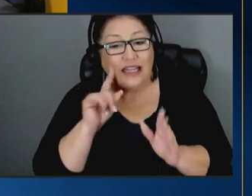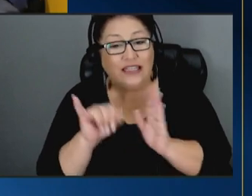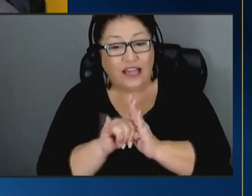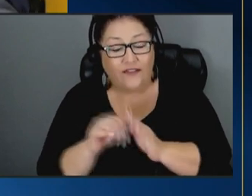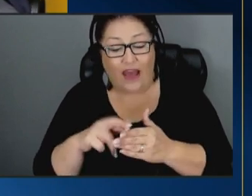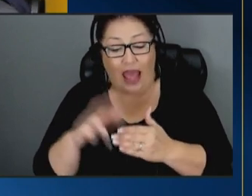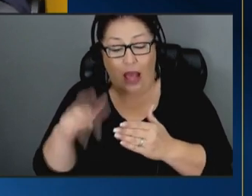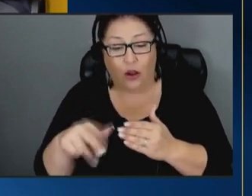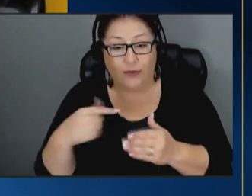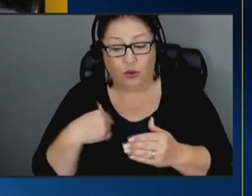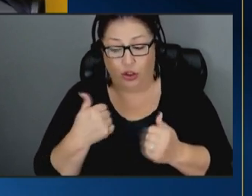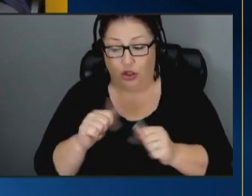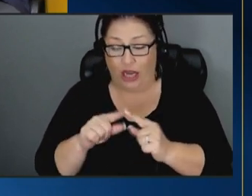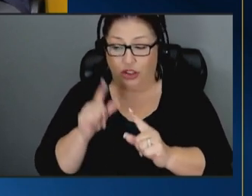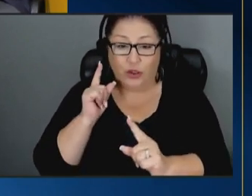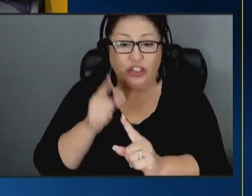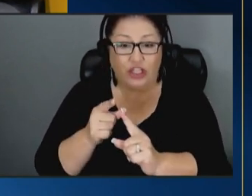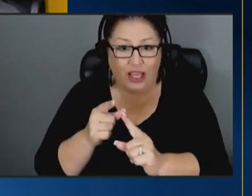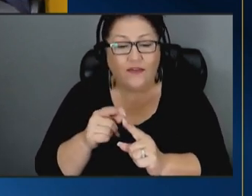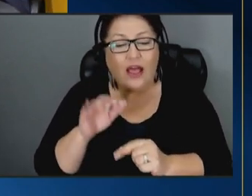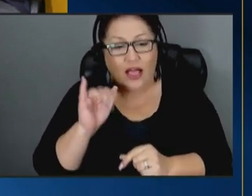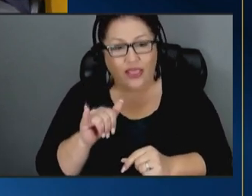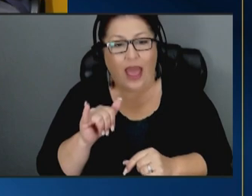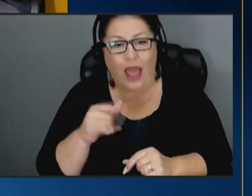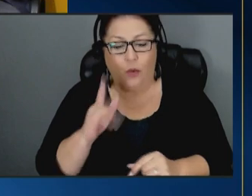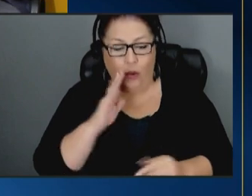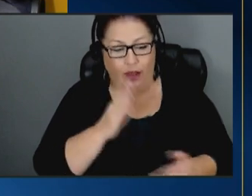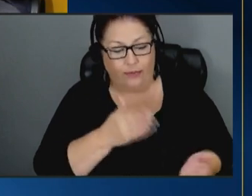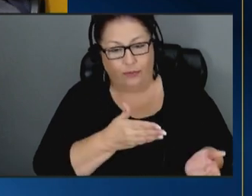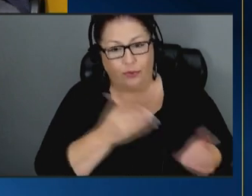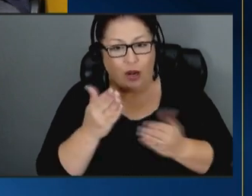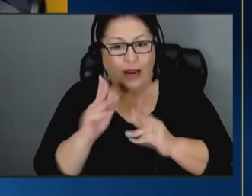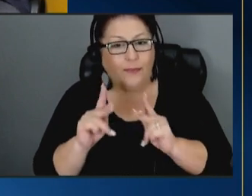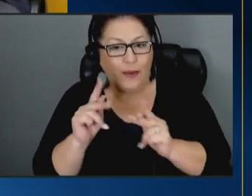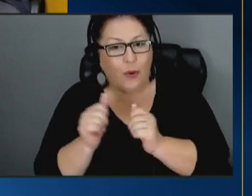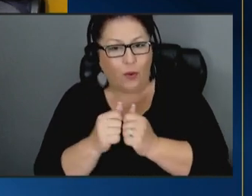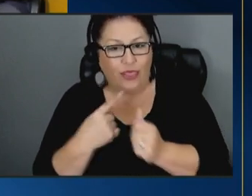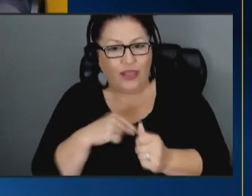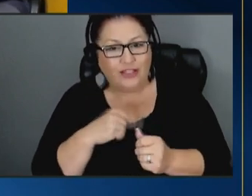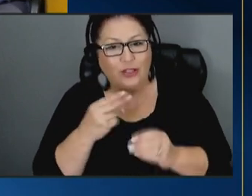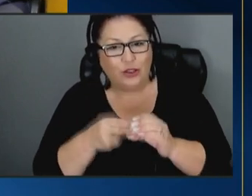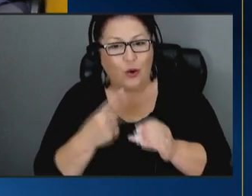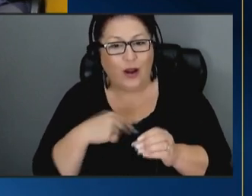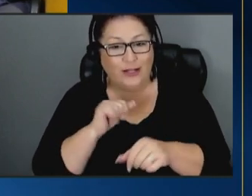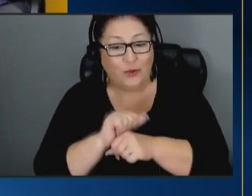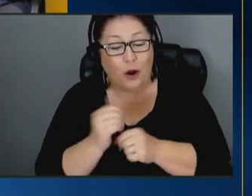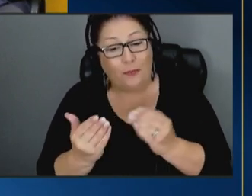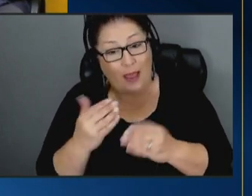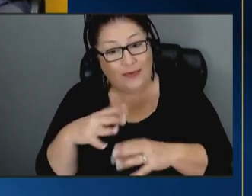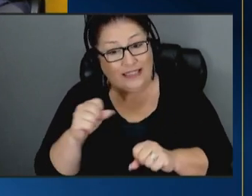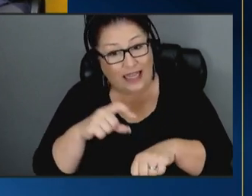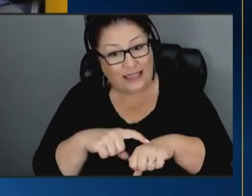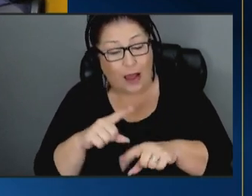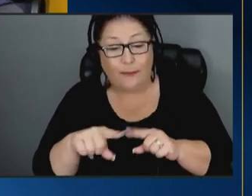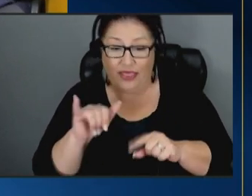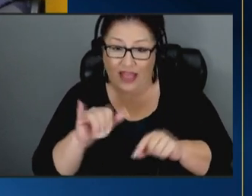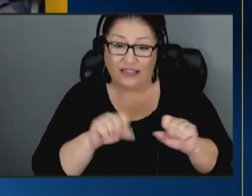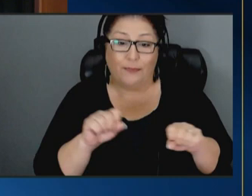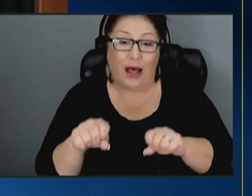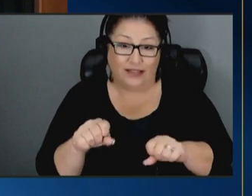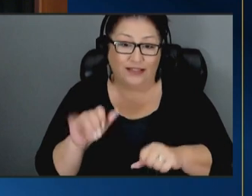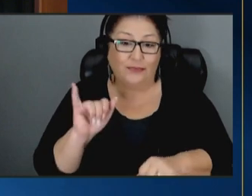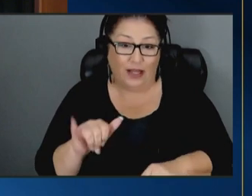we're trying to achieve that will bring people along to join us in the work the work it might take some time but that's the possibility that exists